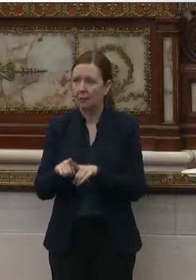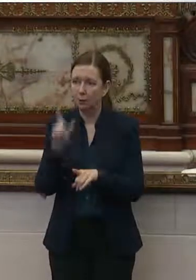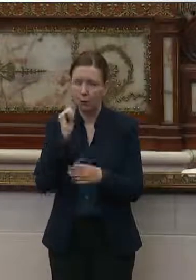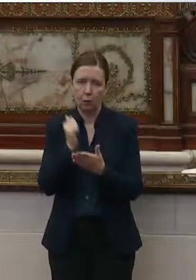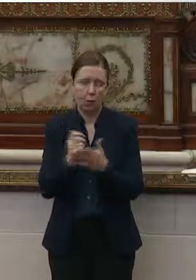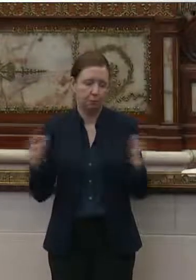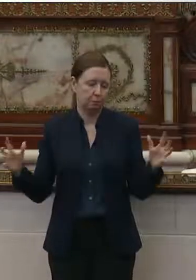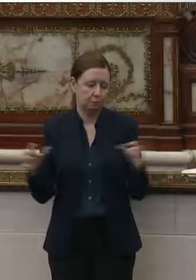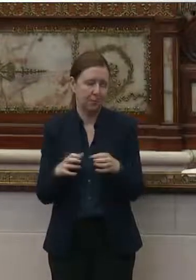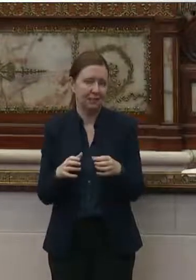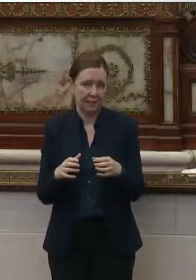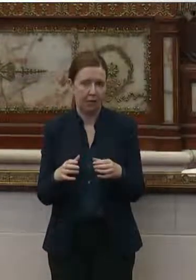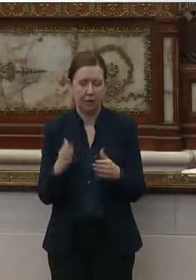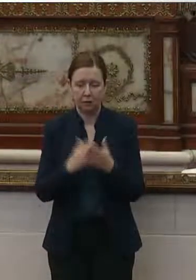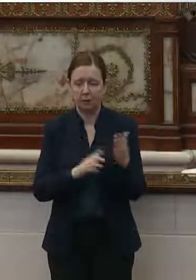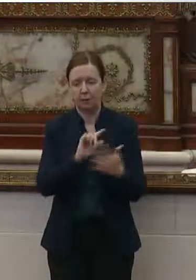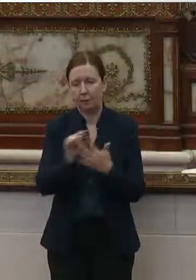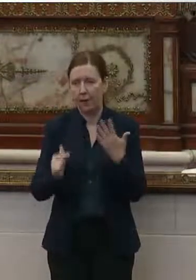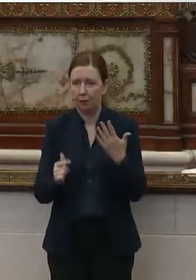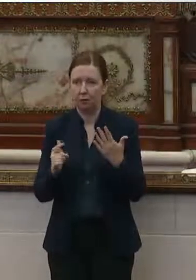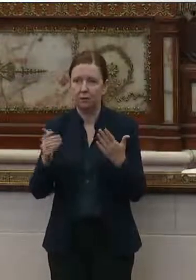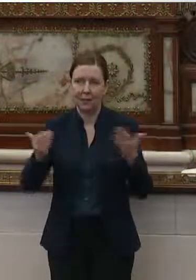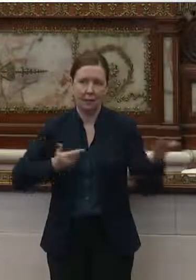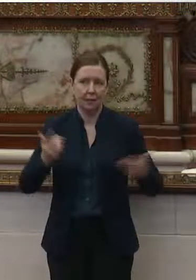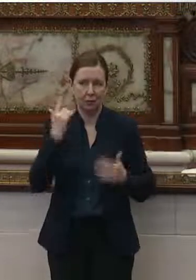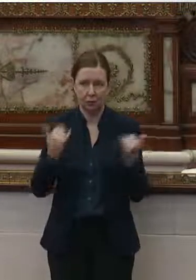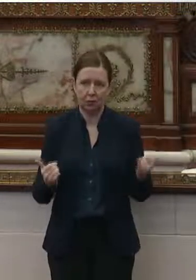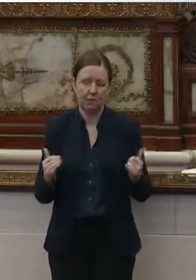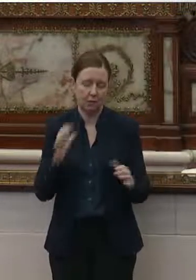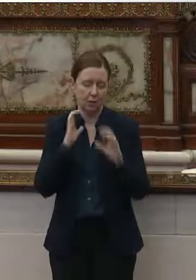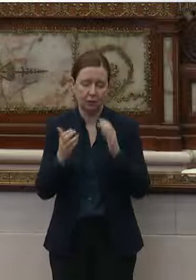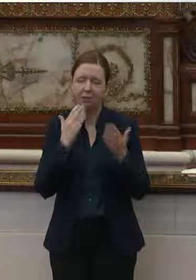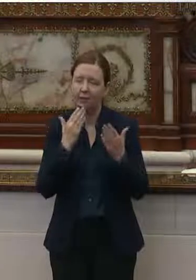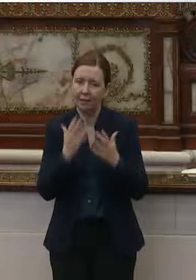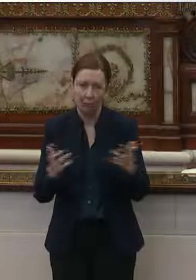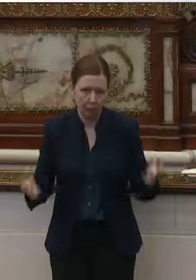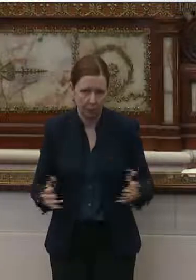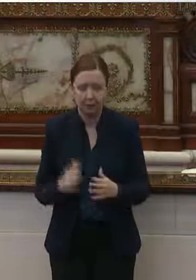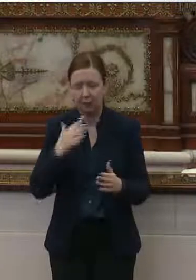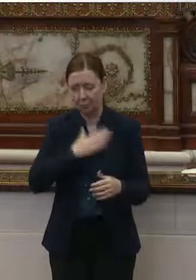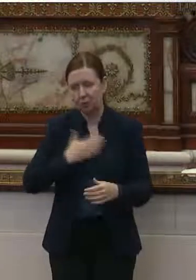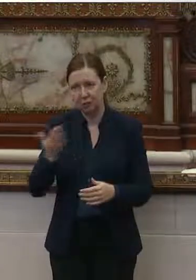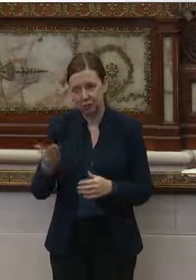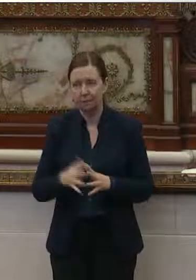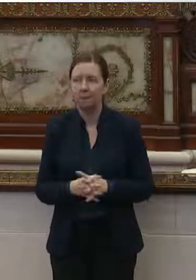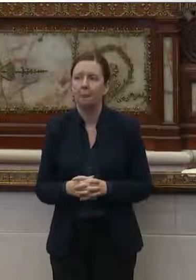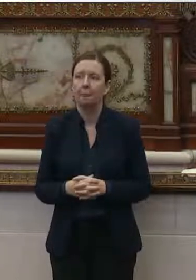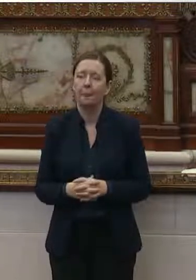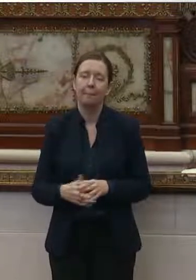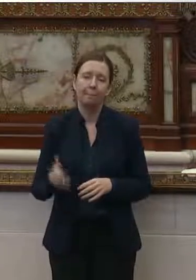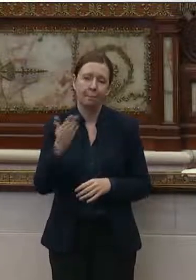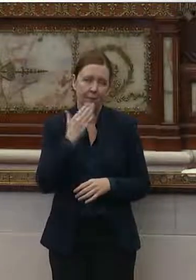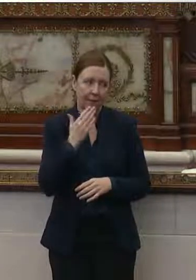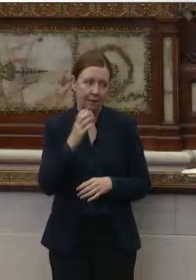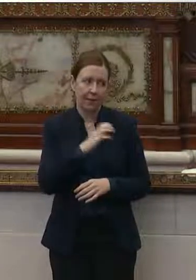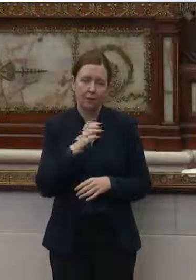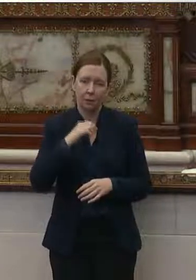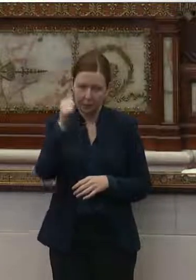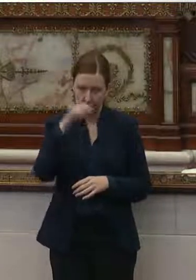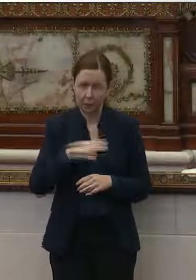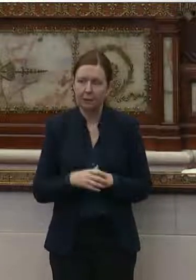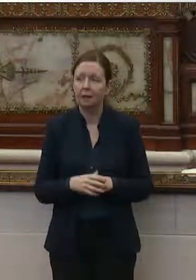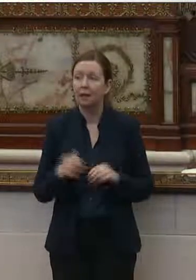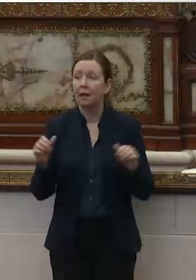helped put together some of the panels and guests for today's conversation. Thank you, Madam Chair. appreciate you. Thank you, Councilman.